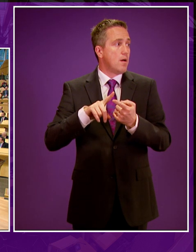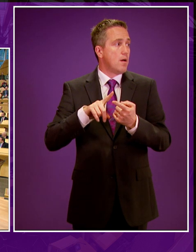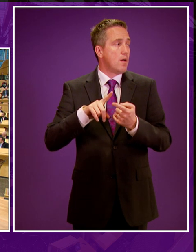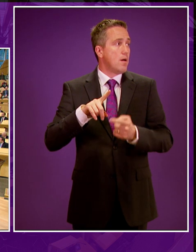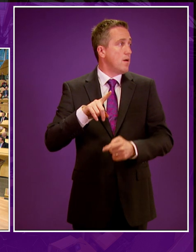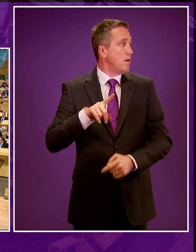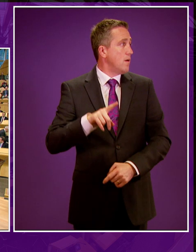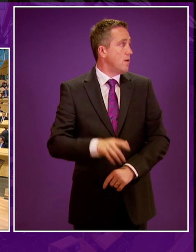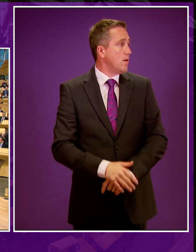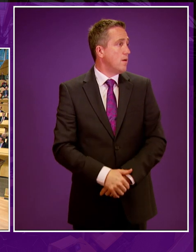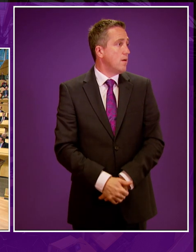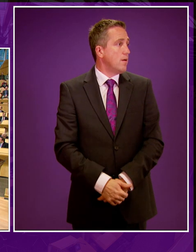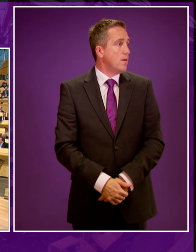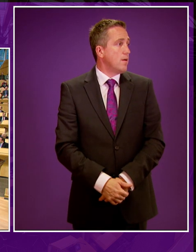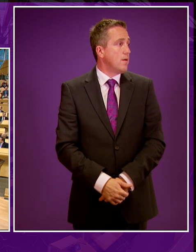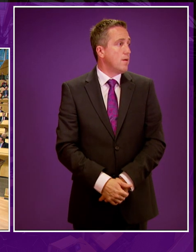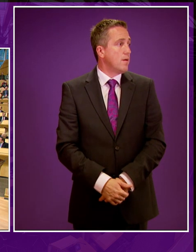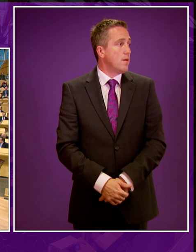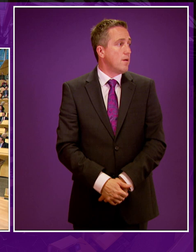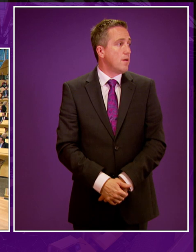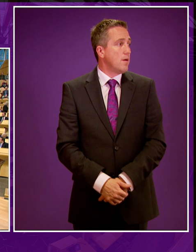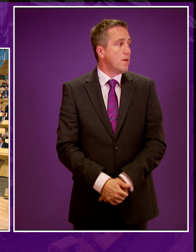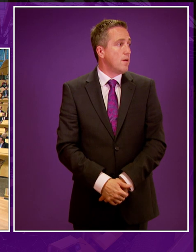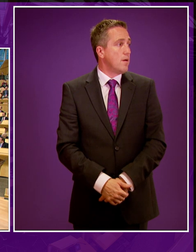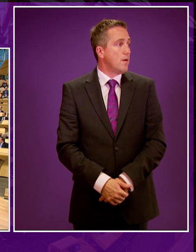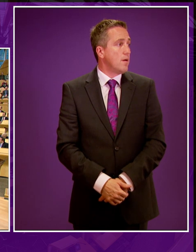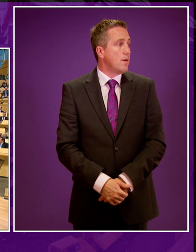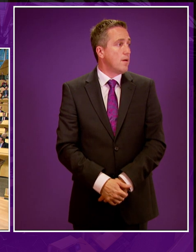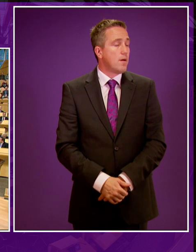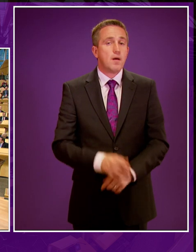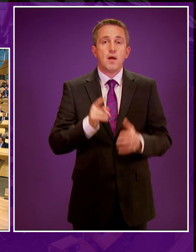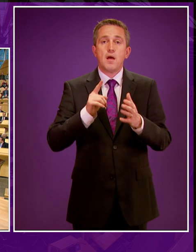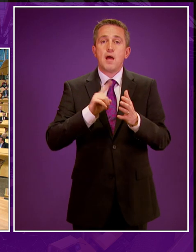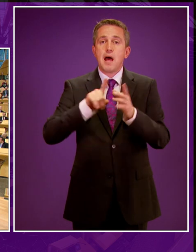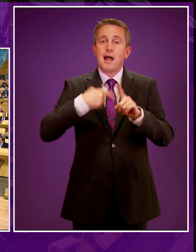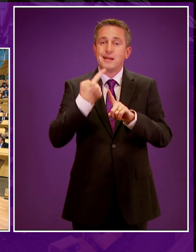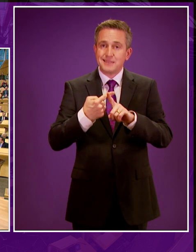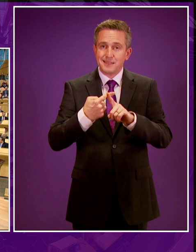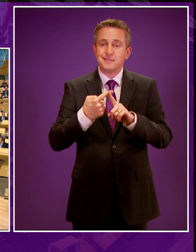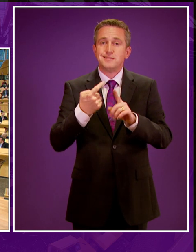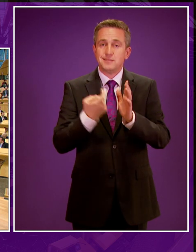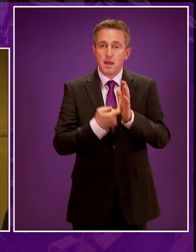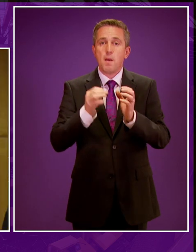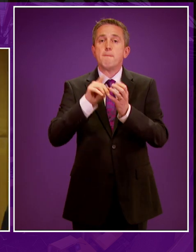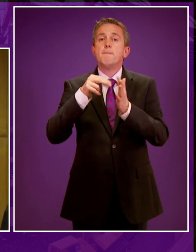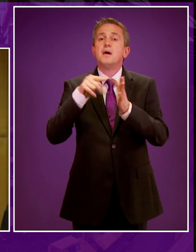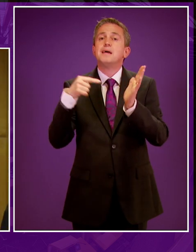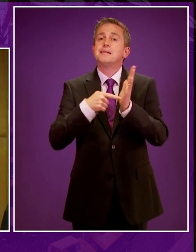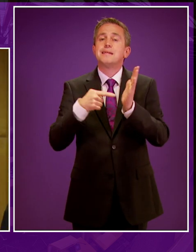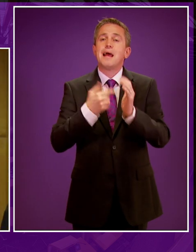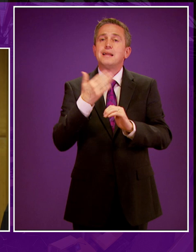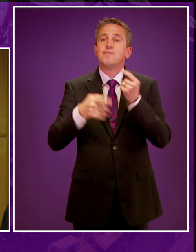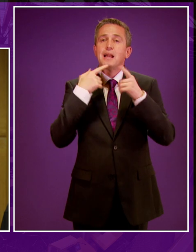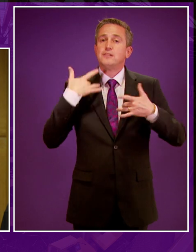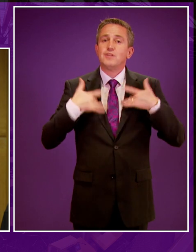Ruth Maguire, please. Just one second. Thank you, Presiding Officer. Given that Alexander Burnett didn't declare an interest